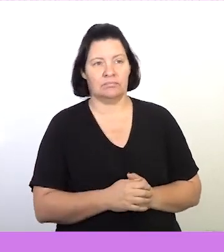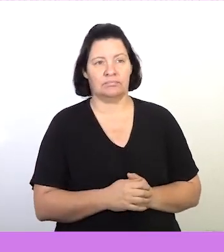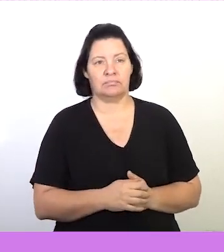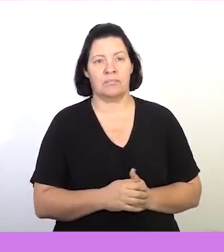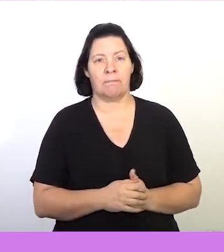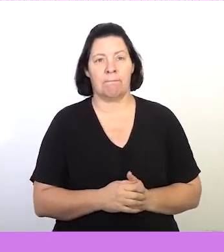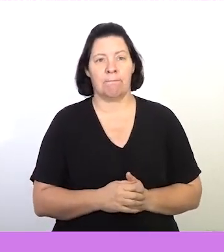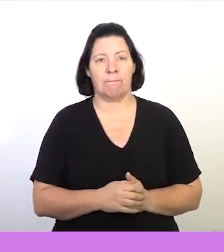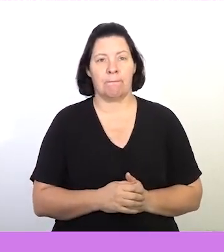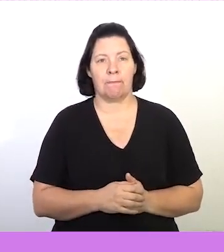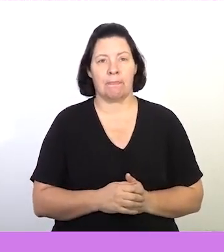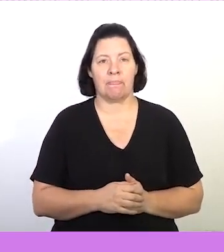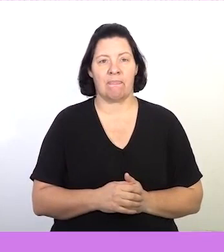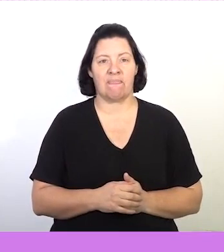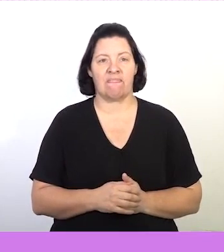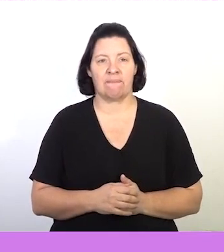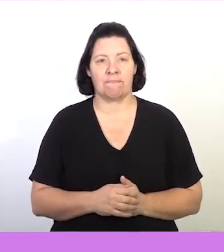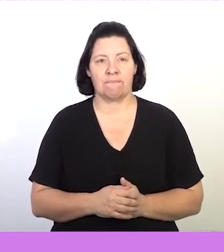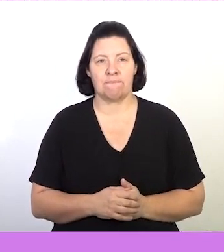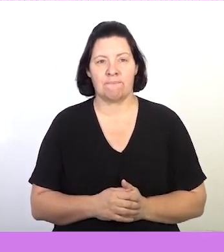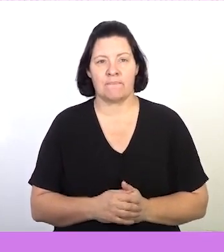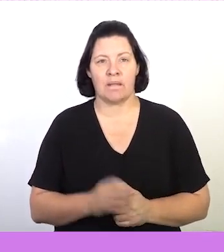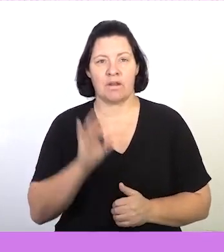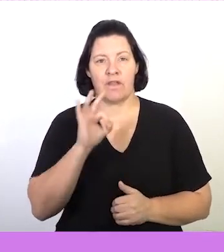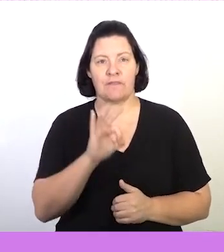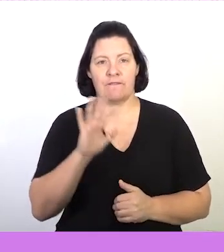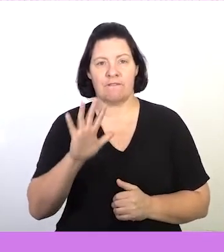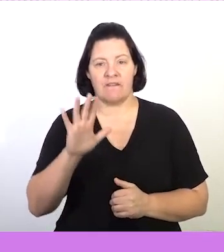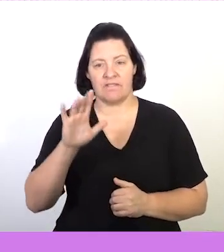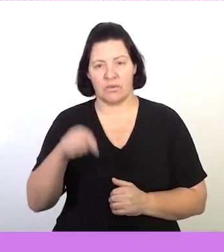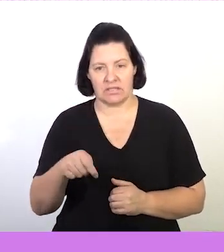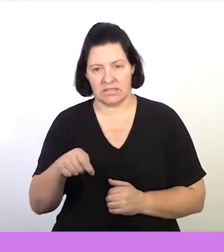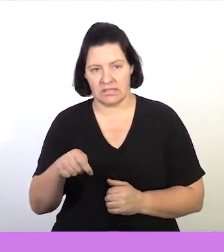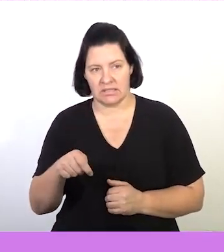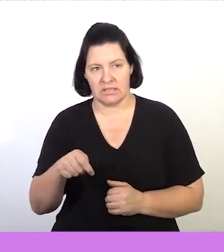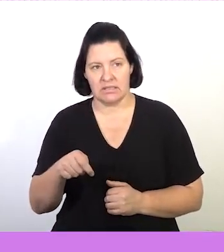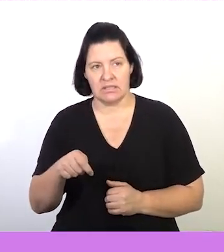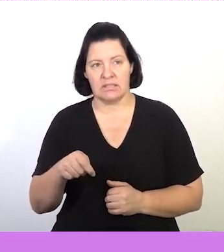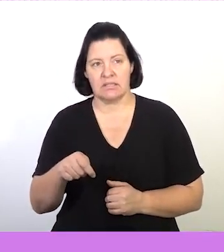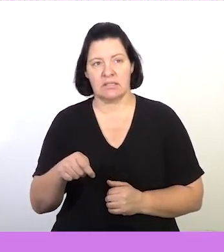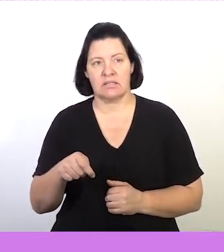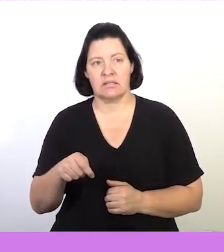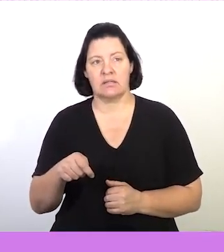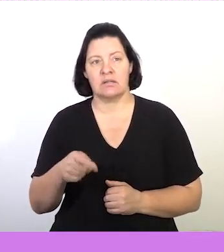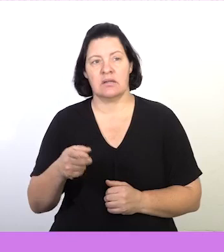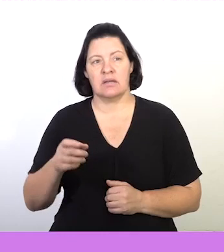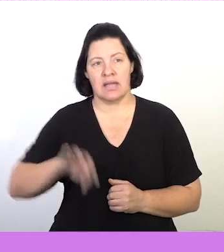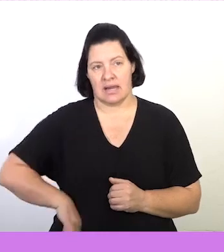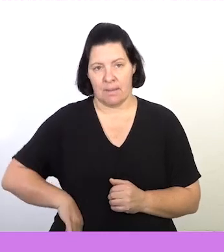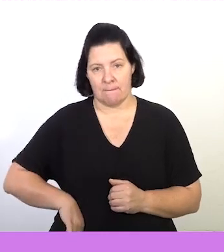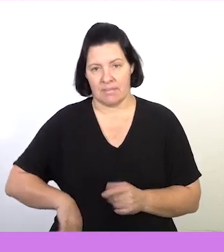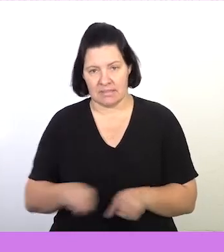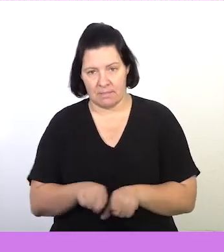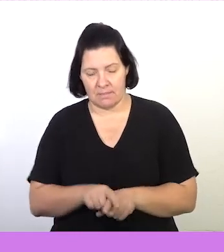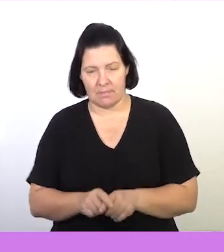commission and that will be 35,000 rand. That will also be an income